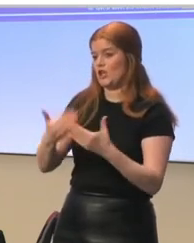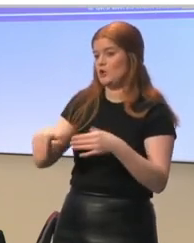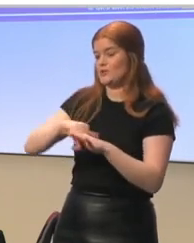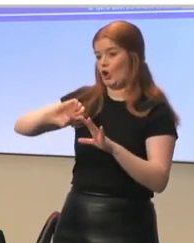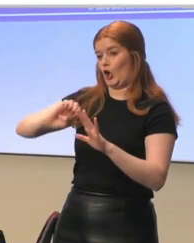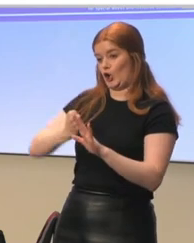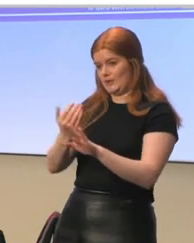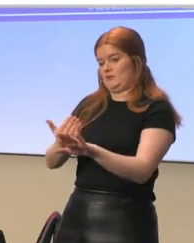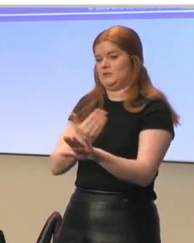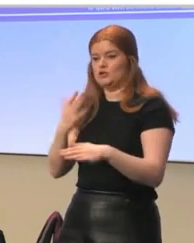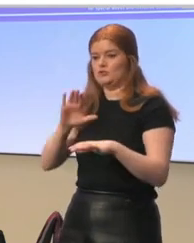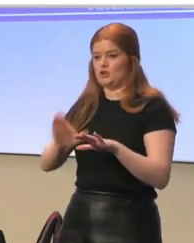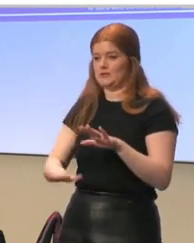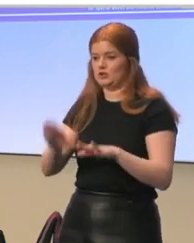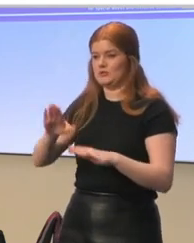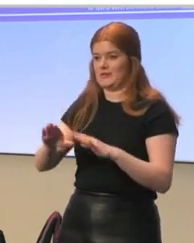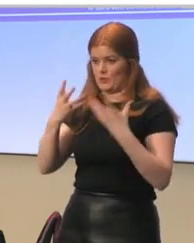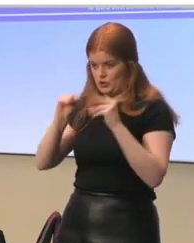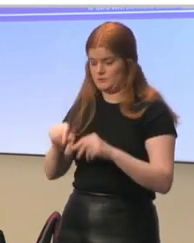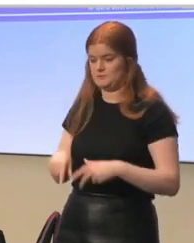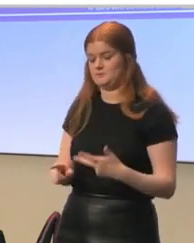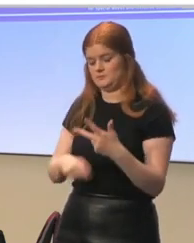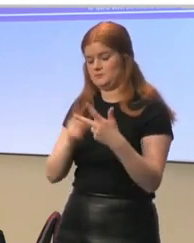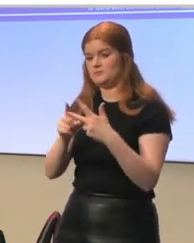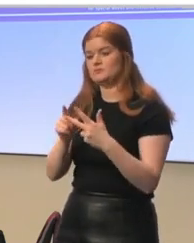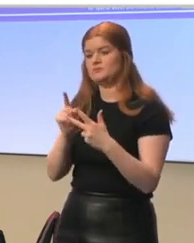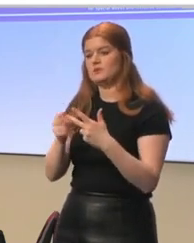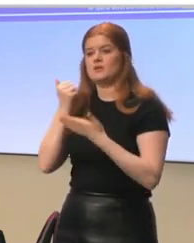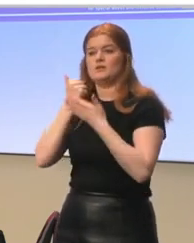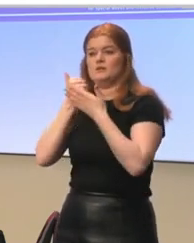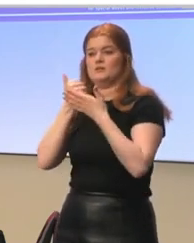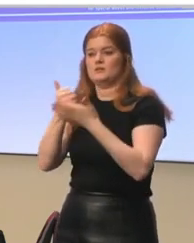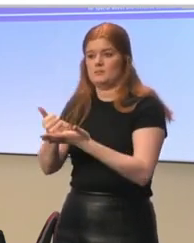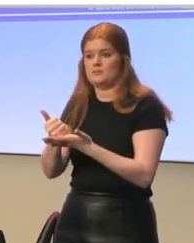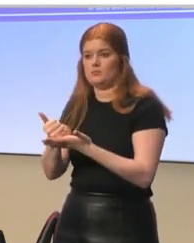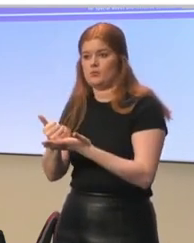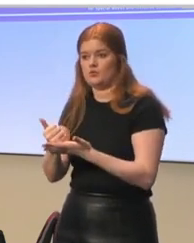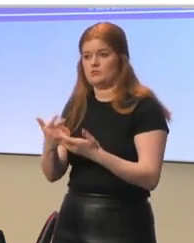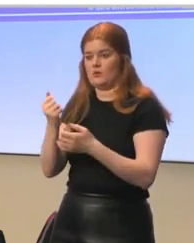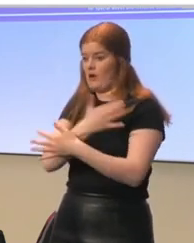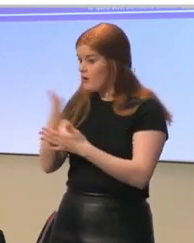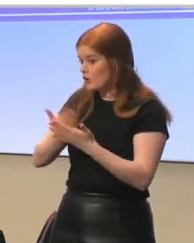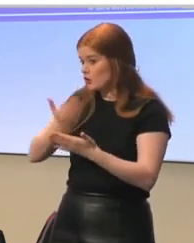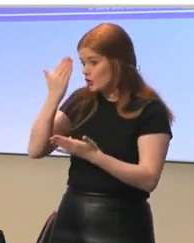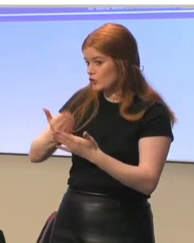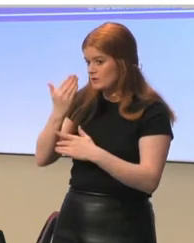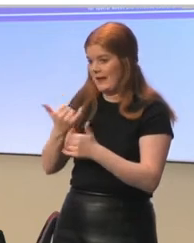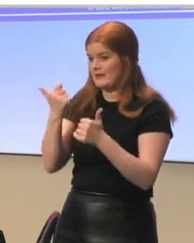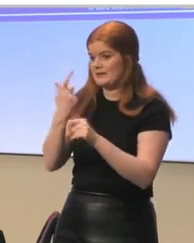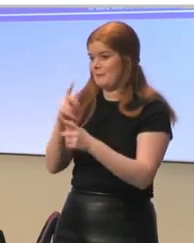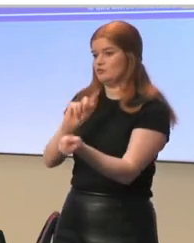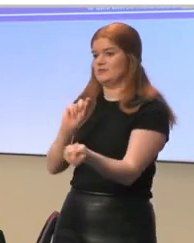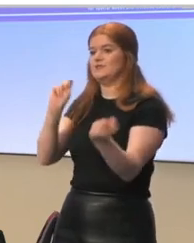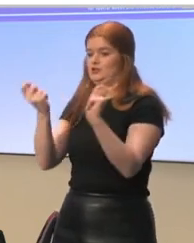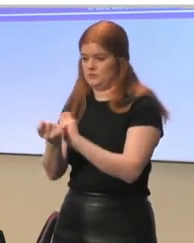education. Then we have support that we want to support all learners at times of transition.